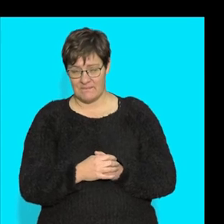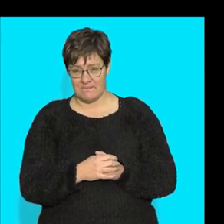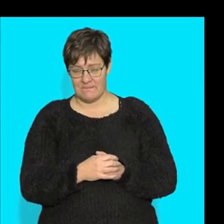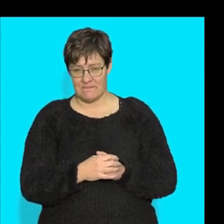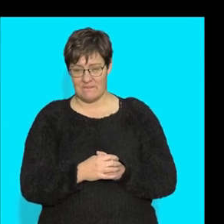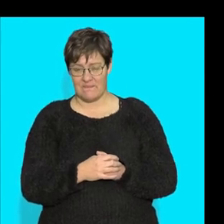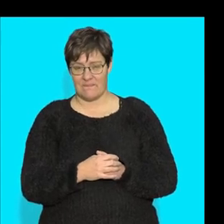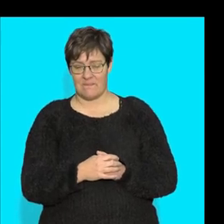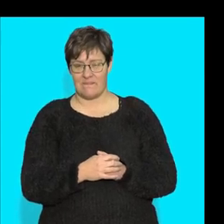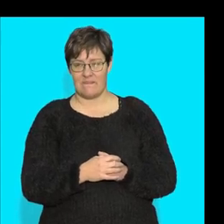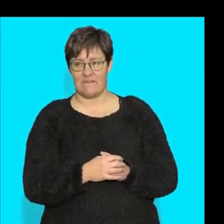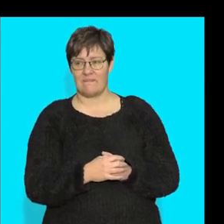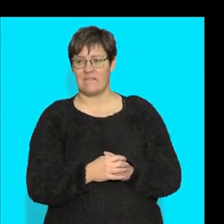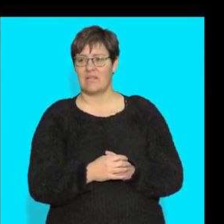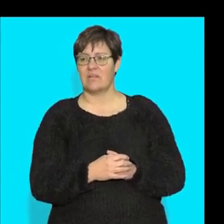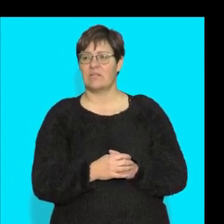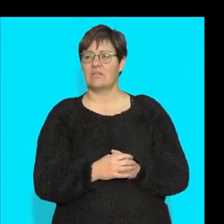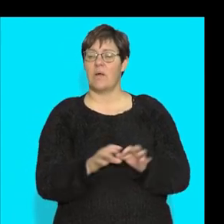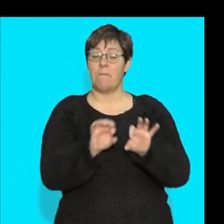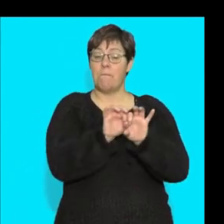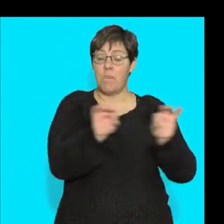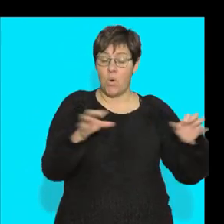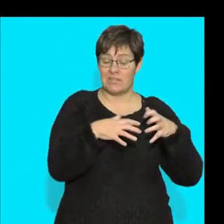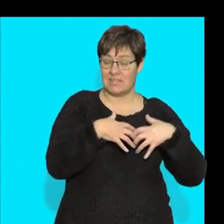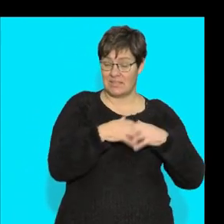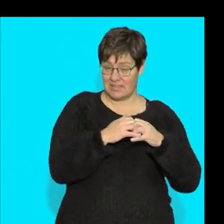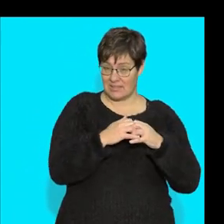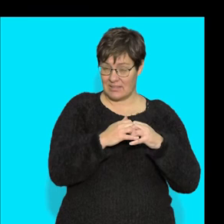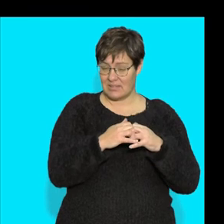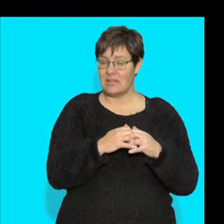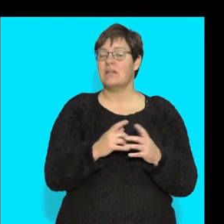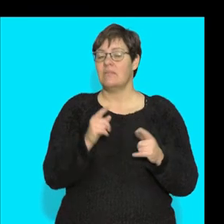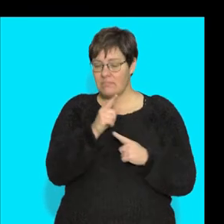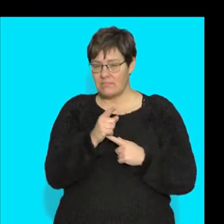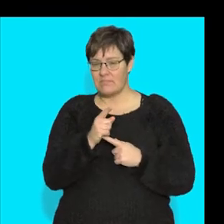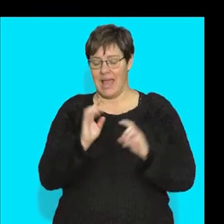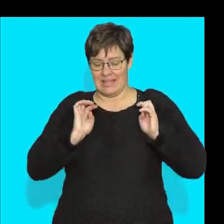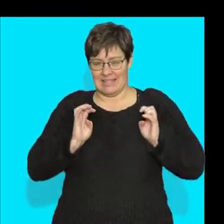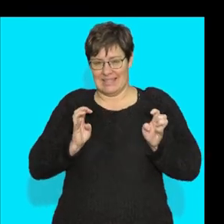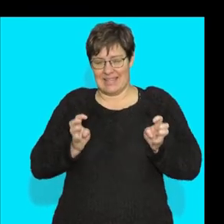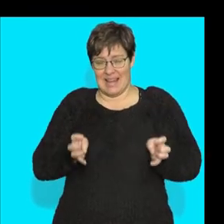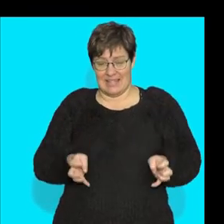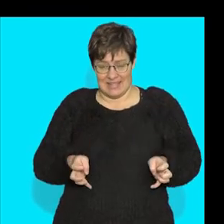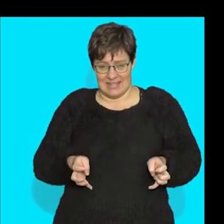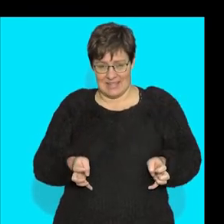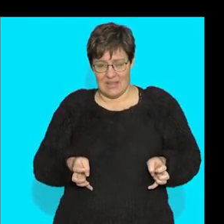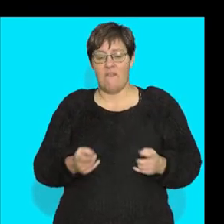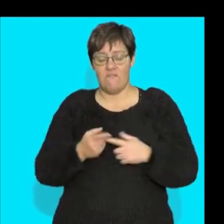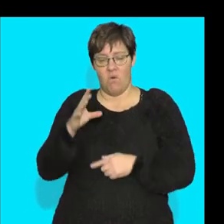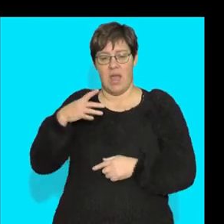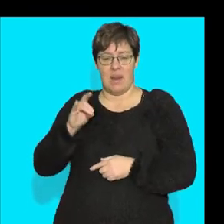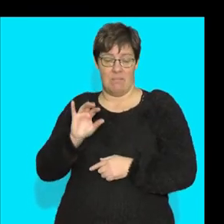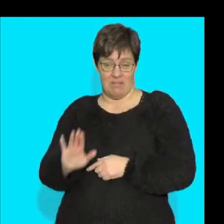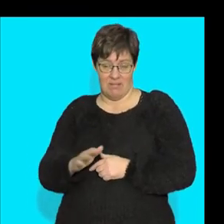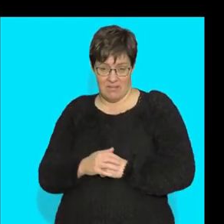forms bones making up the skeleton of the mammal okay